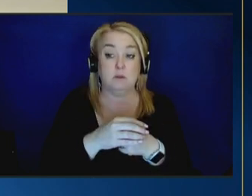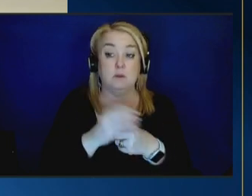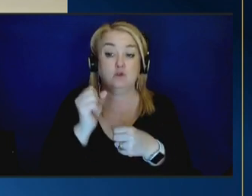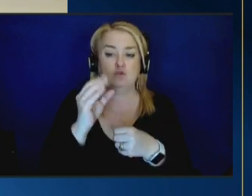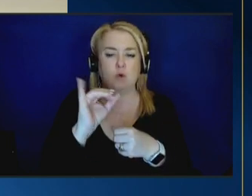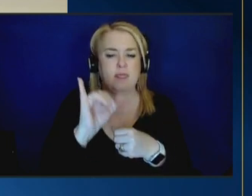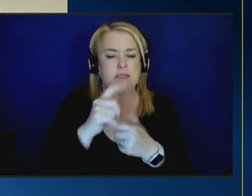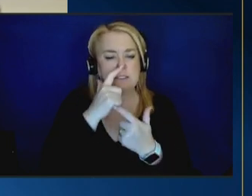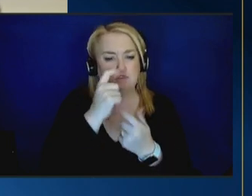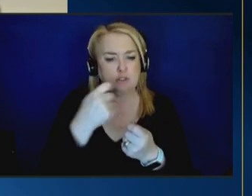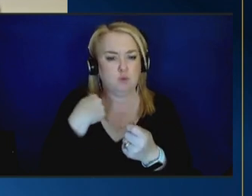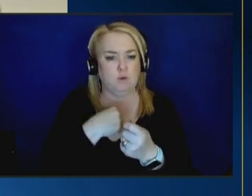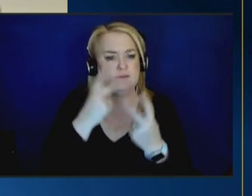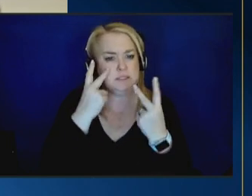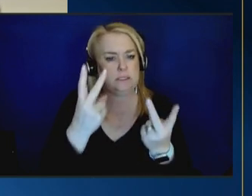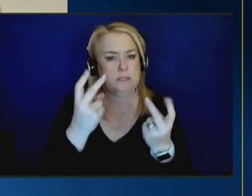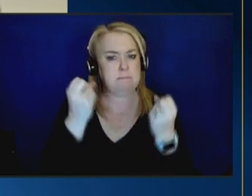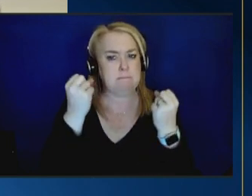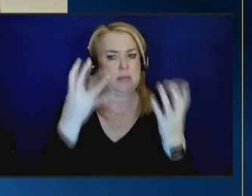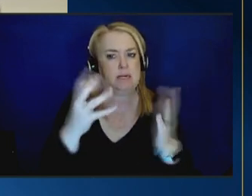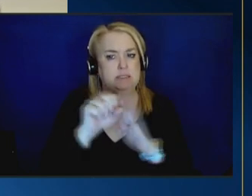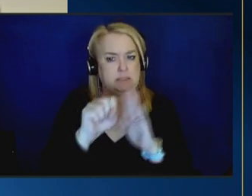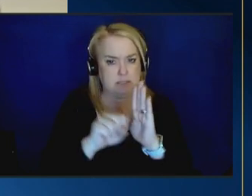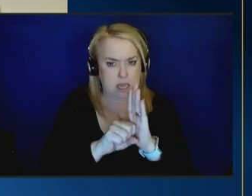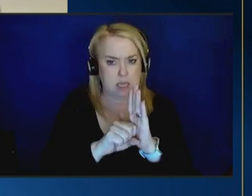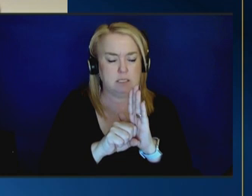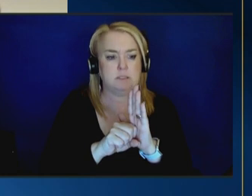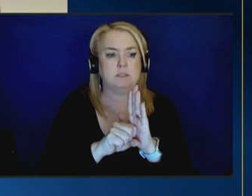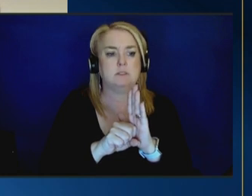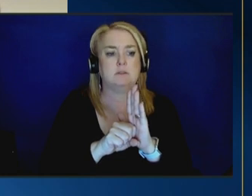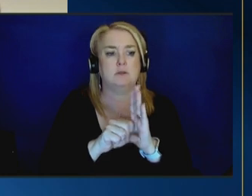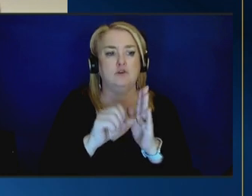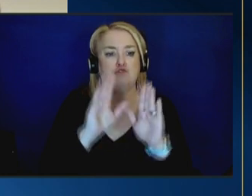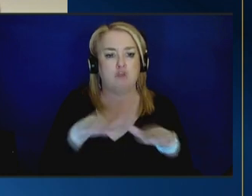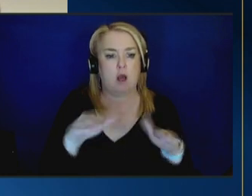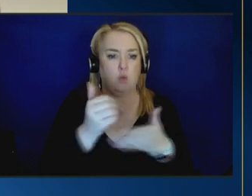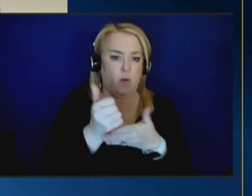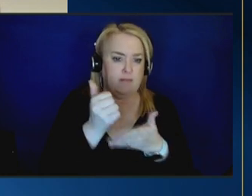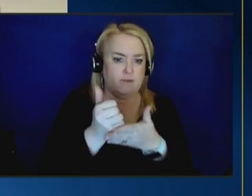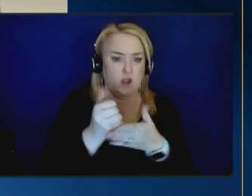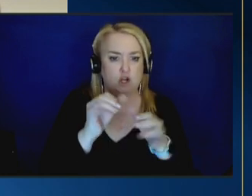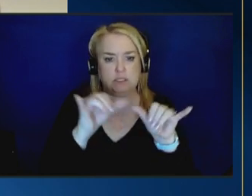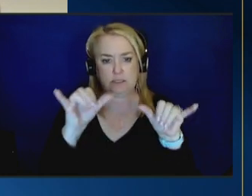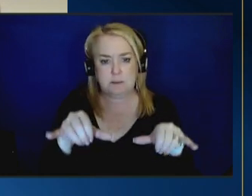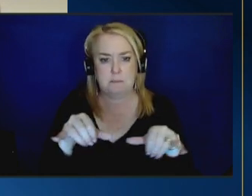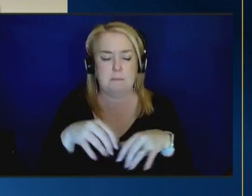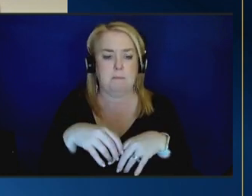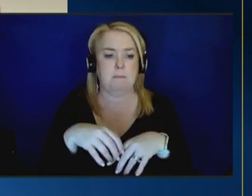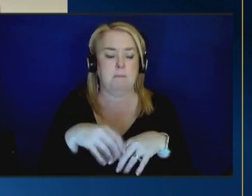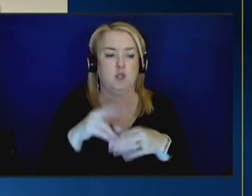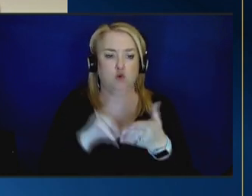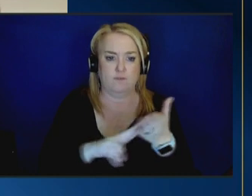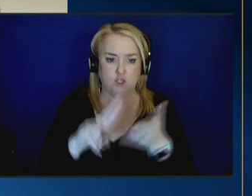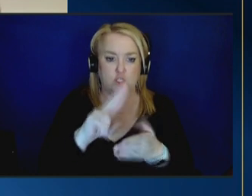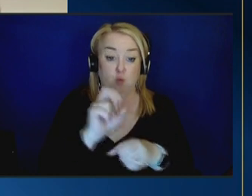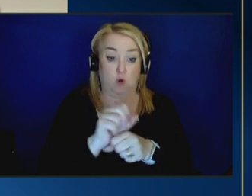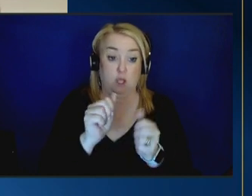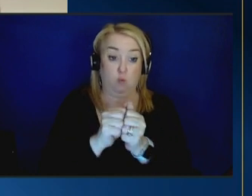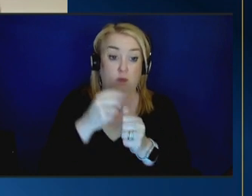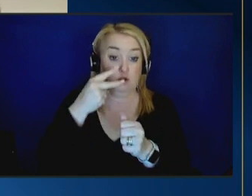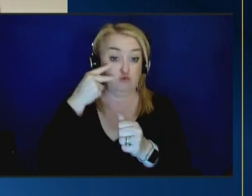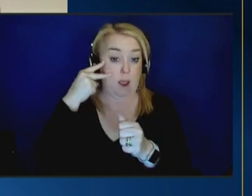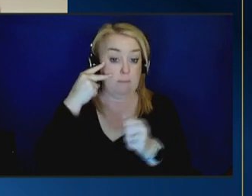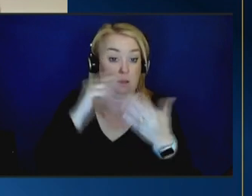is that we've seen a number of states uh child welfare agencies universities who are working with tribal communities to